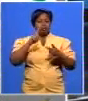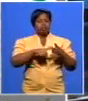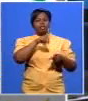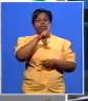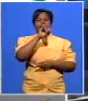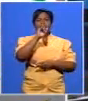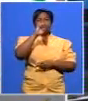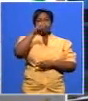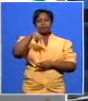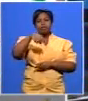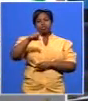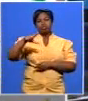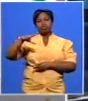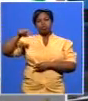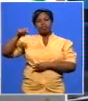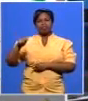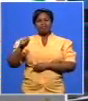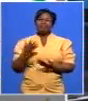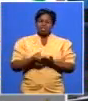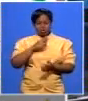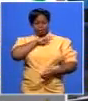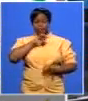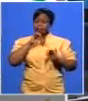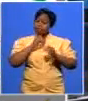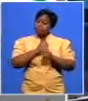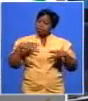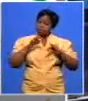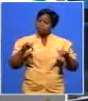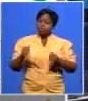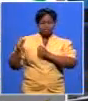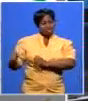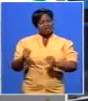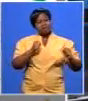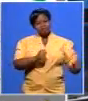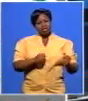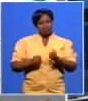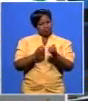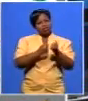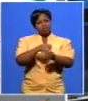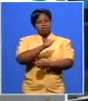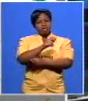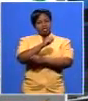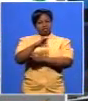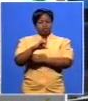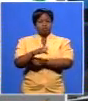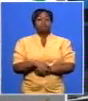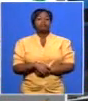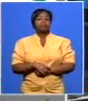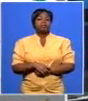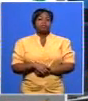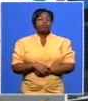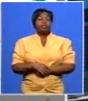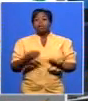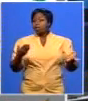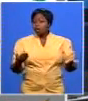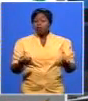more of those that's why people stay with the ANC but more important to us is that the elections are not the end